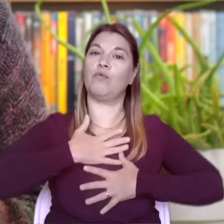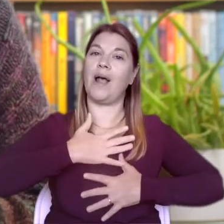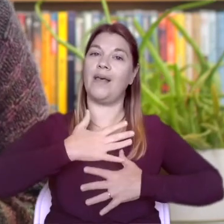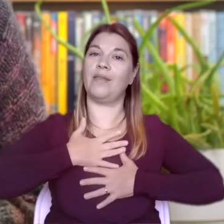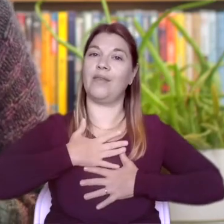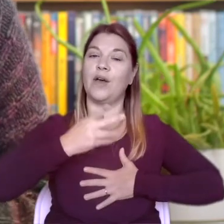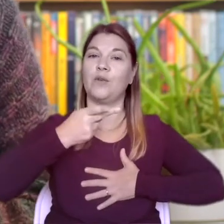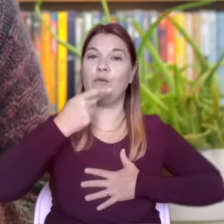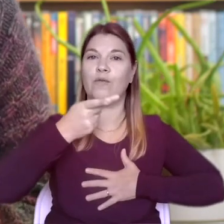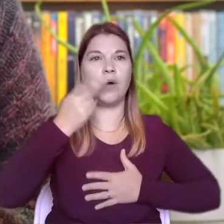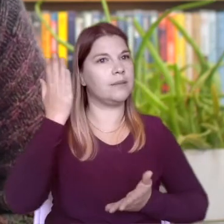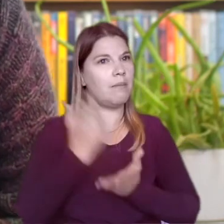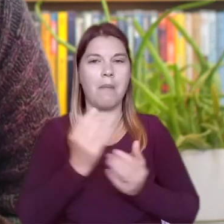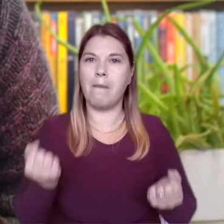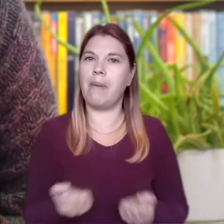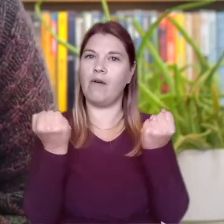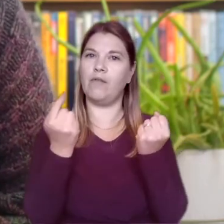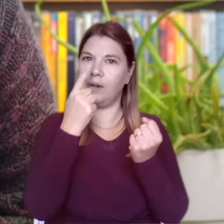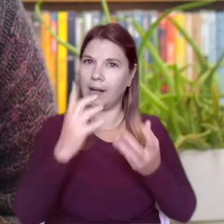for making sounds and vibrations